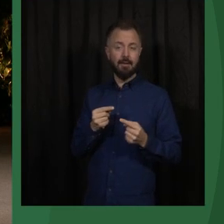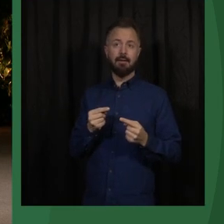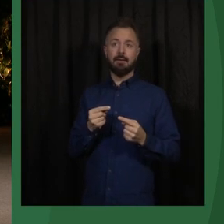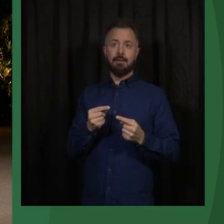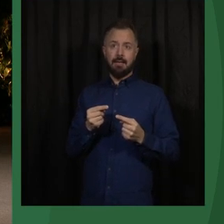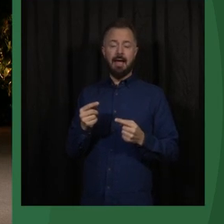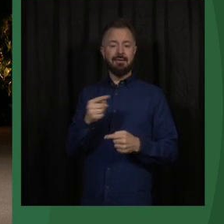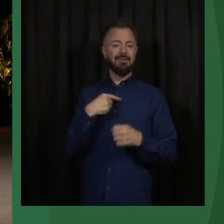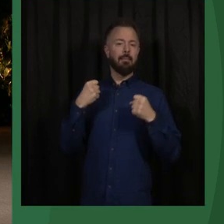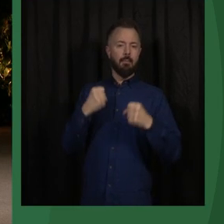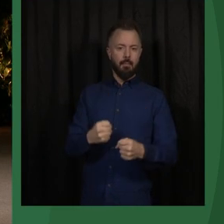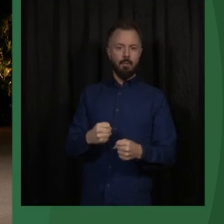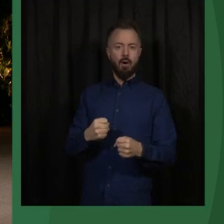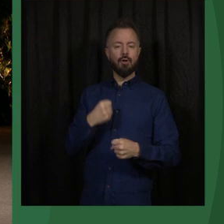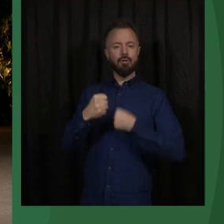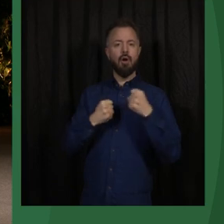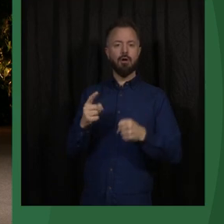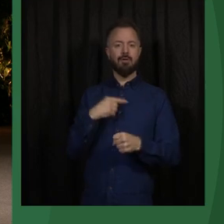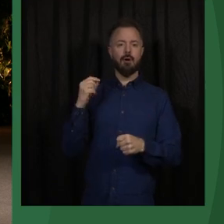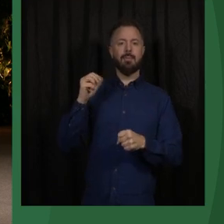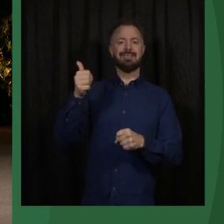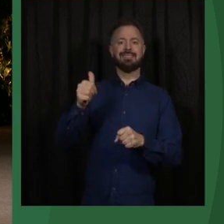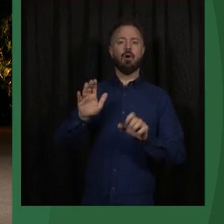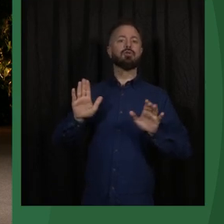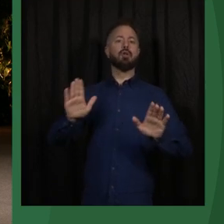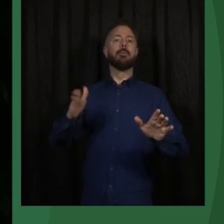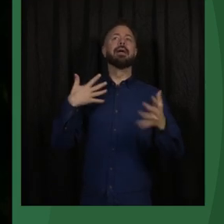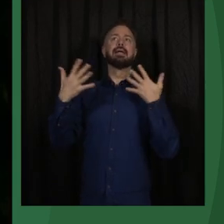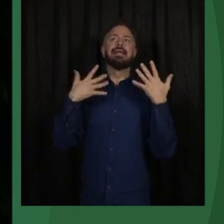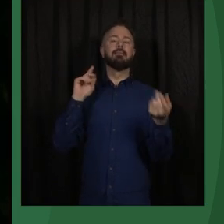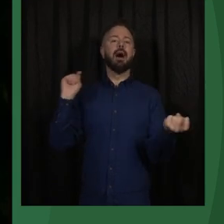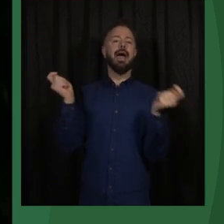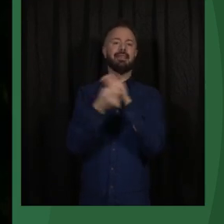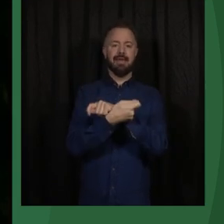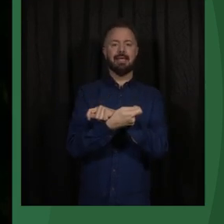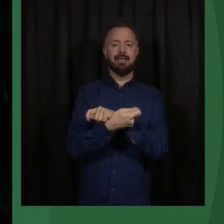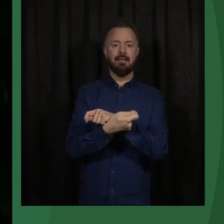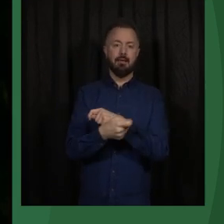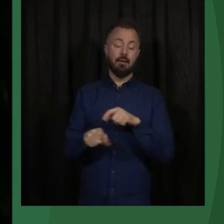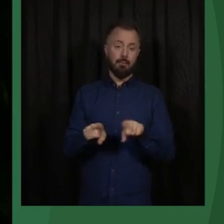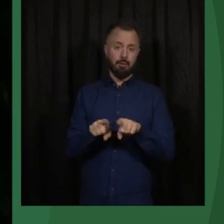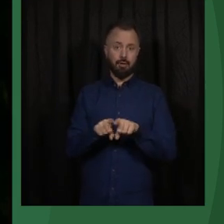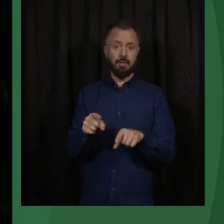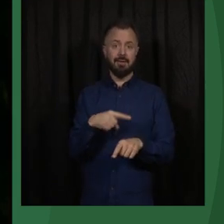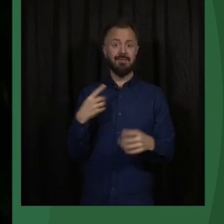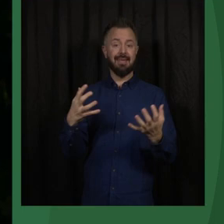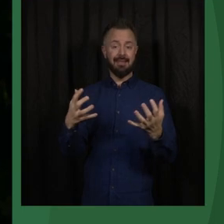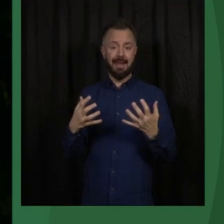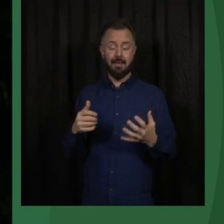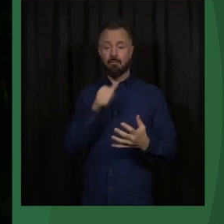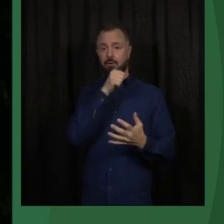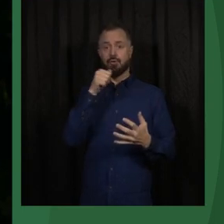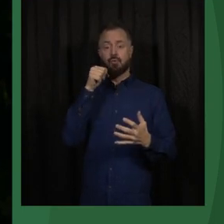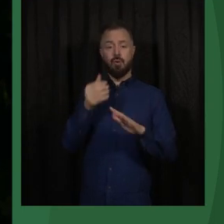We have to do outmost to stop the climate change. Of course, then we need tremendous investment